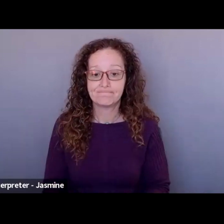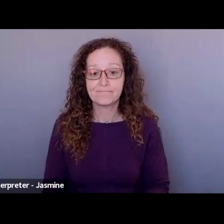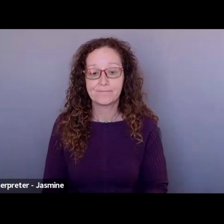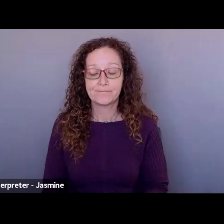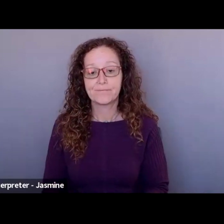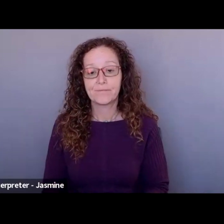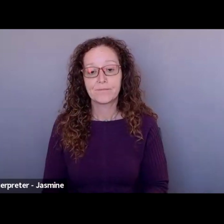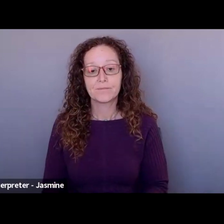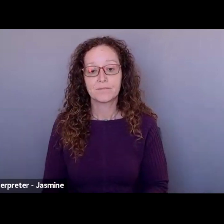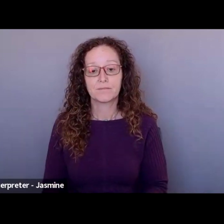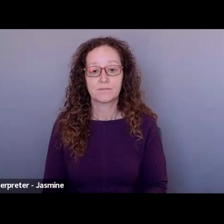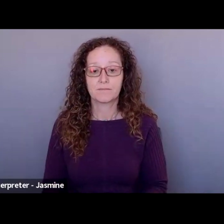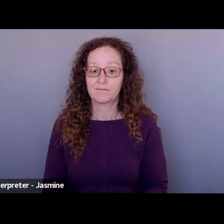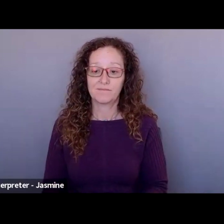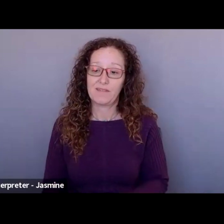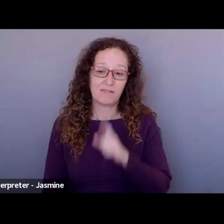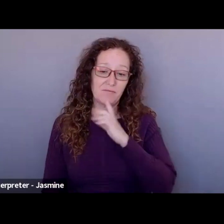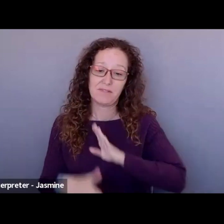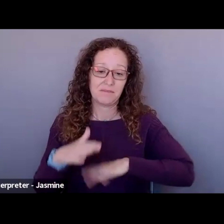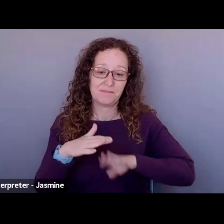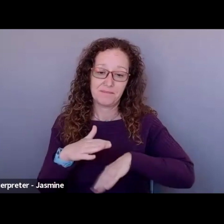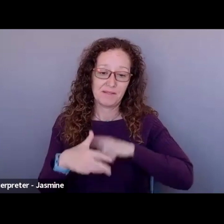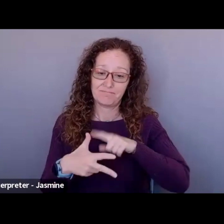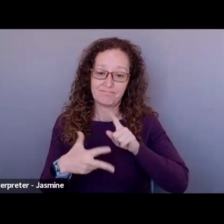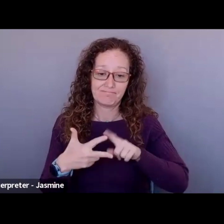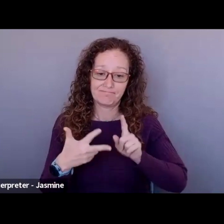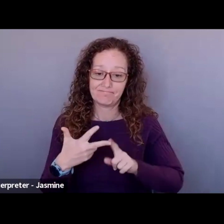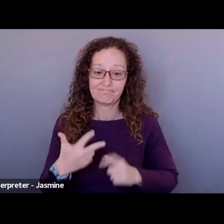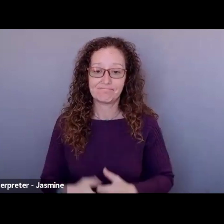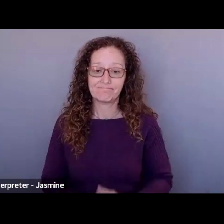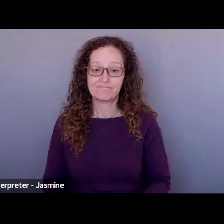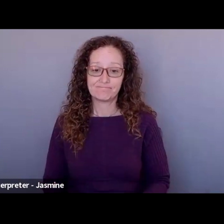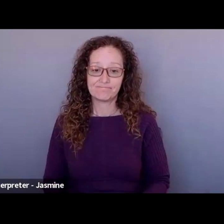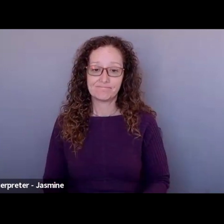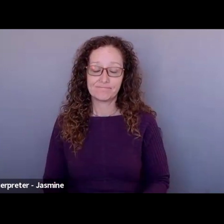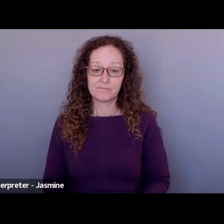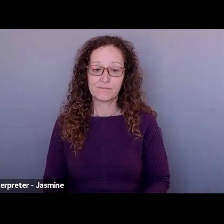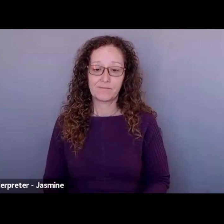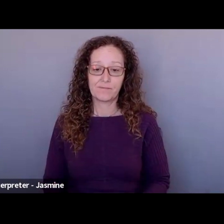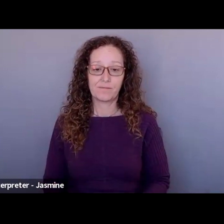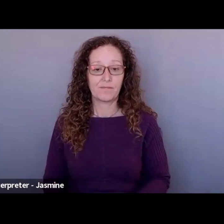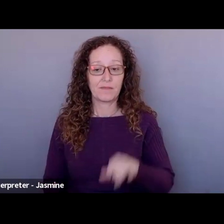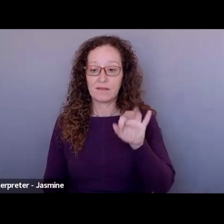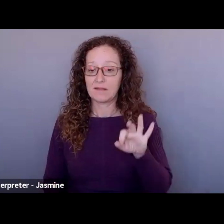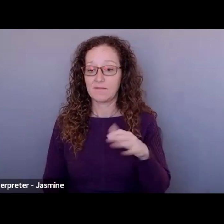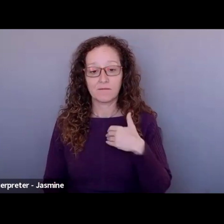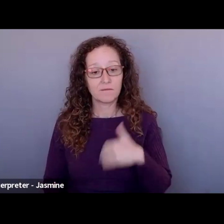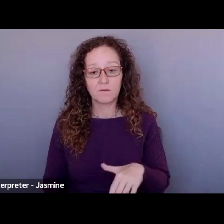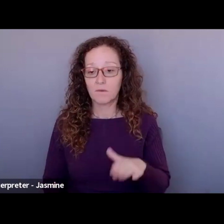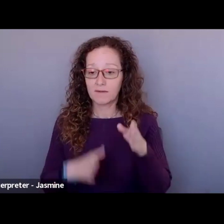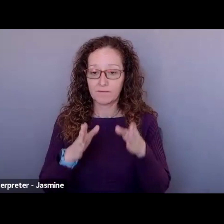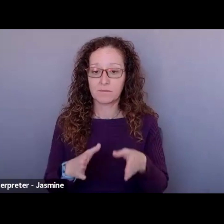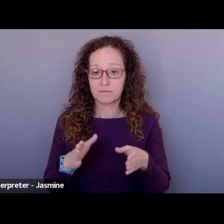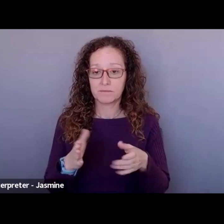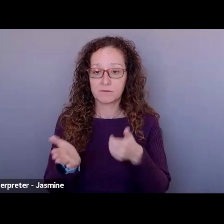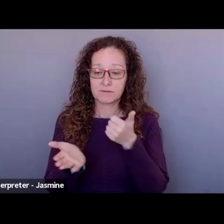it's, it's as basic as that it's, it's, um, uh, so if you don't have somebody to help you with,